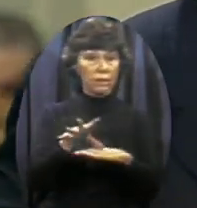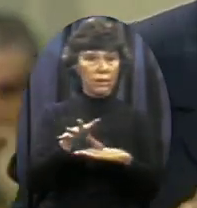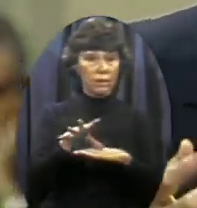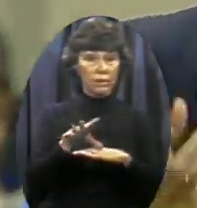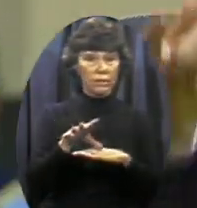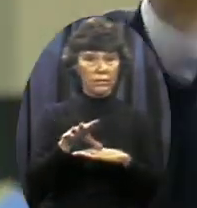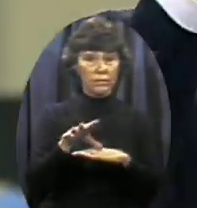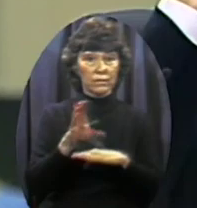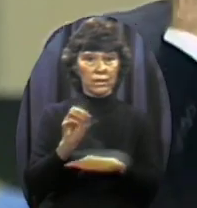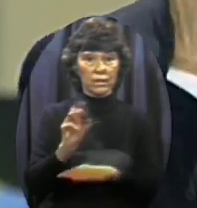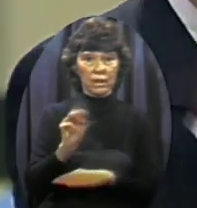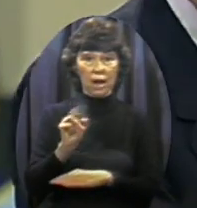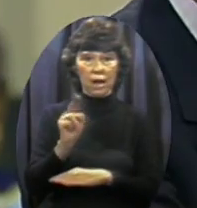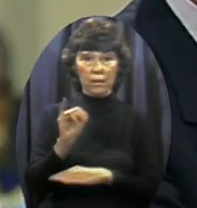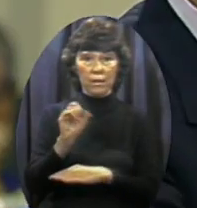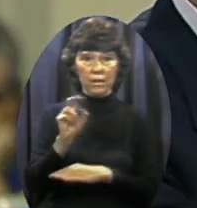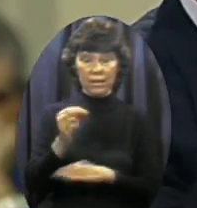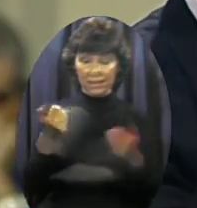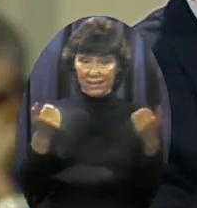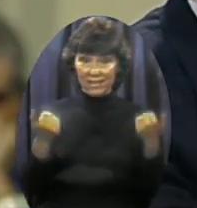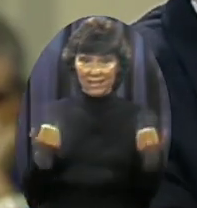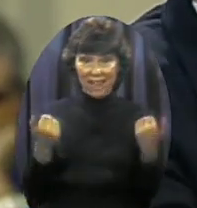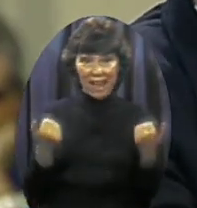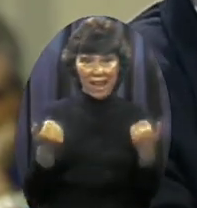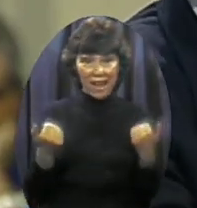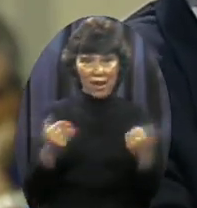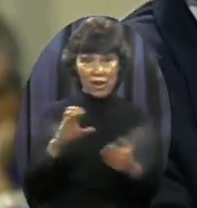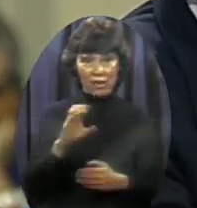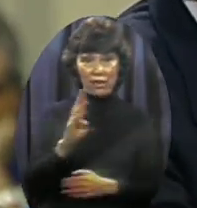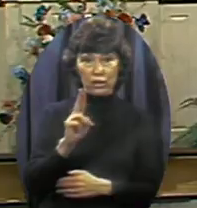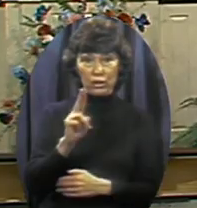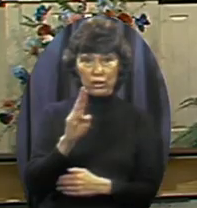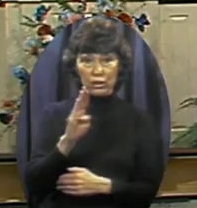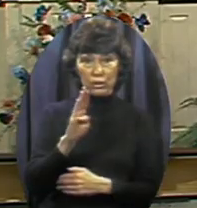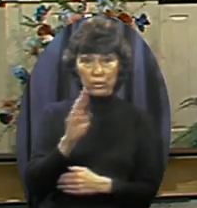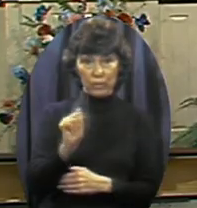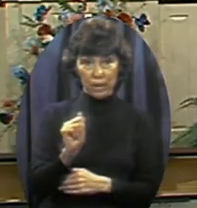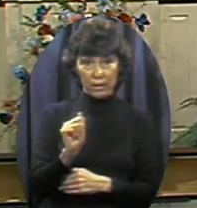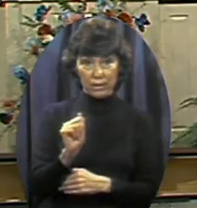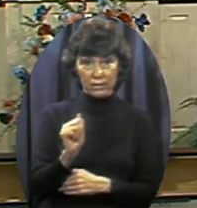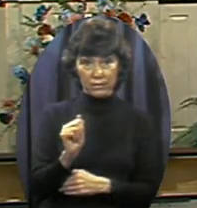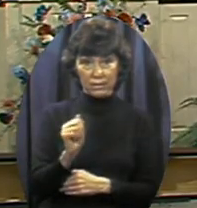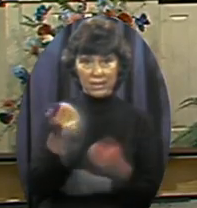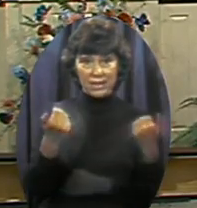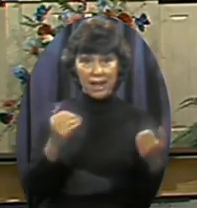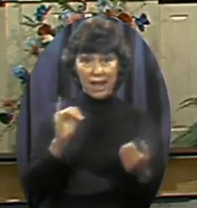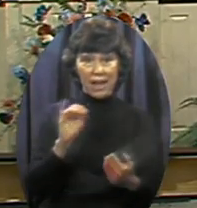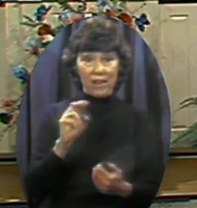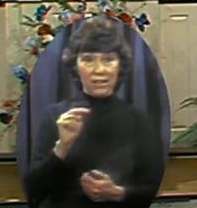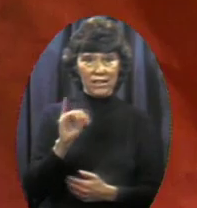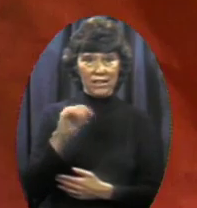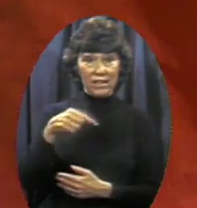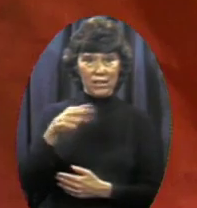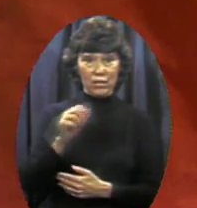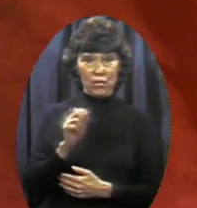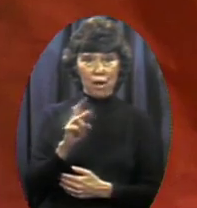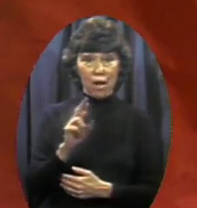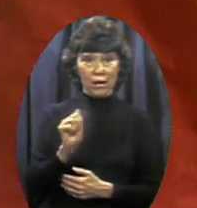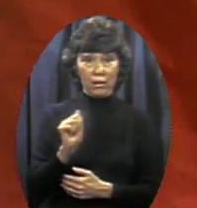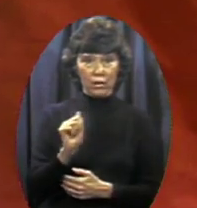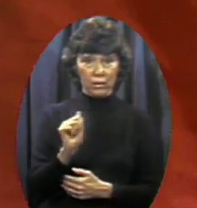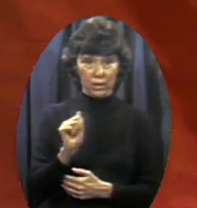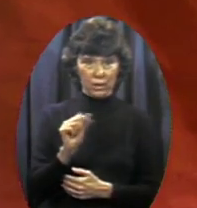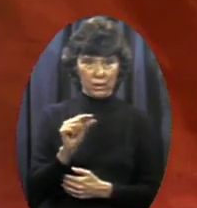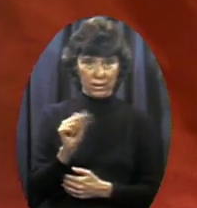The people are slaves of the state That's what that red flag stands for It's properly